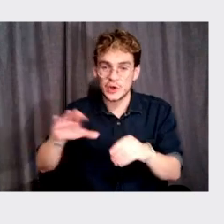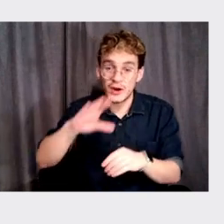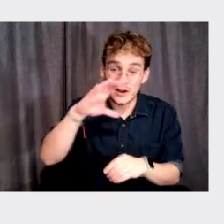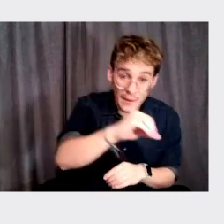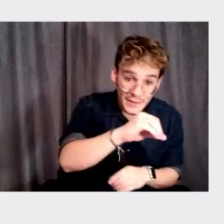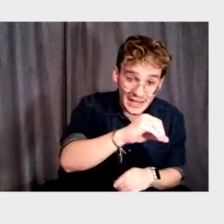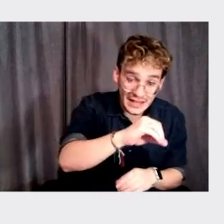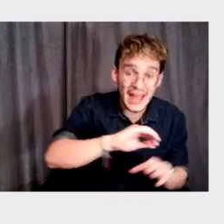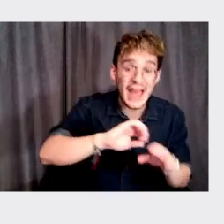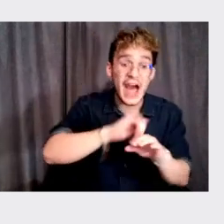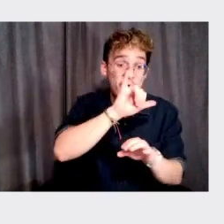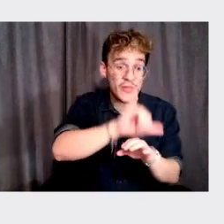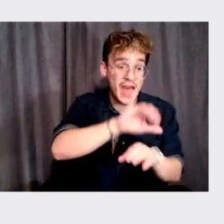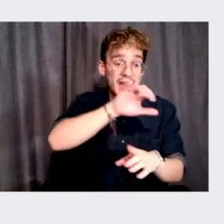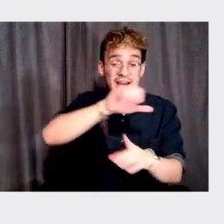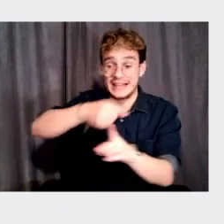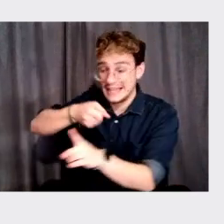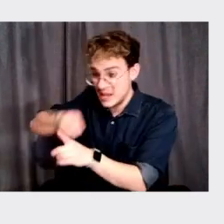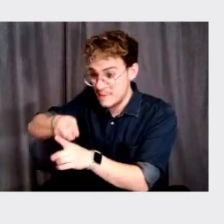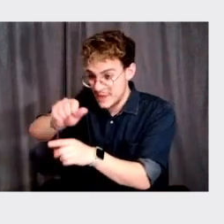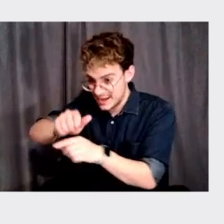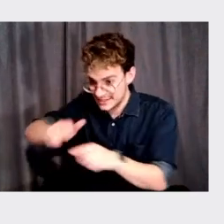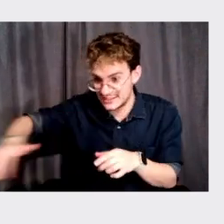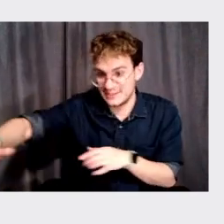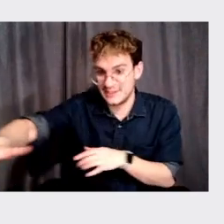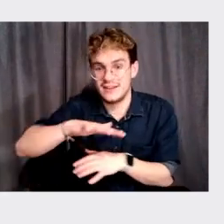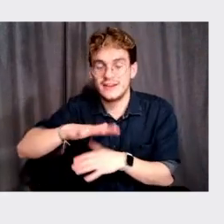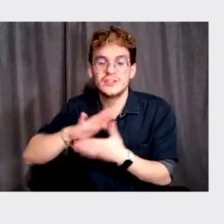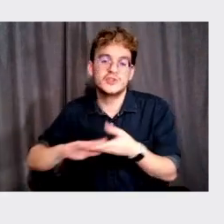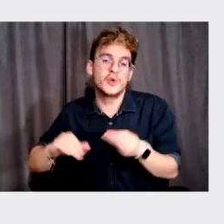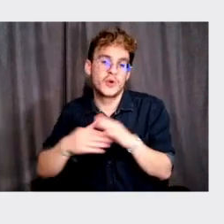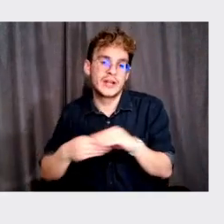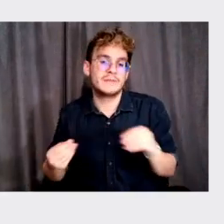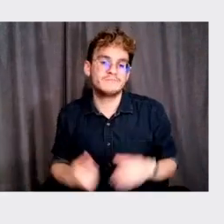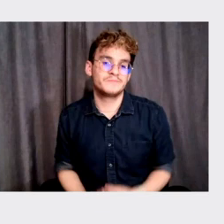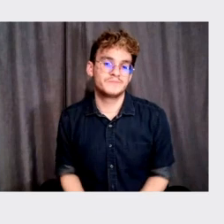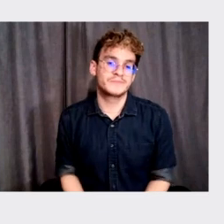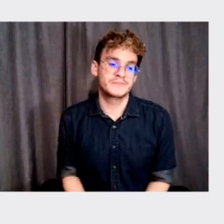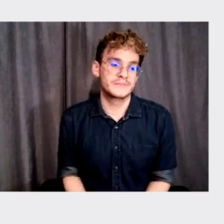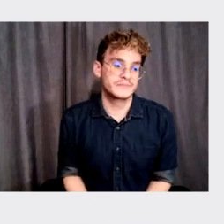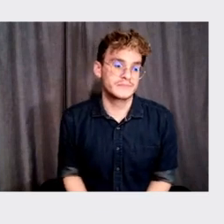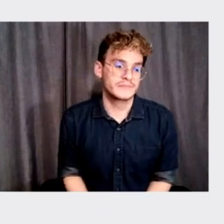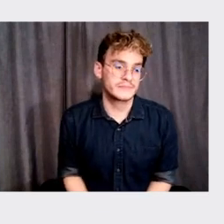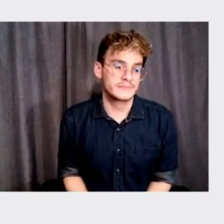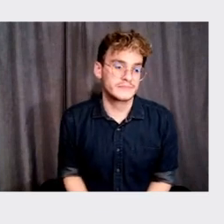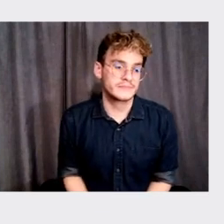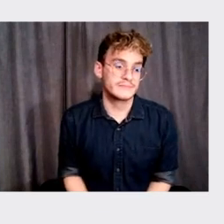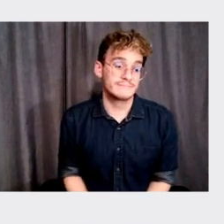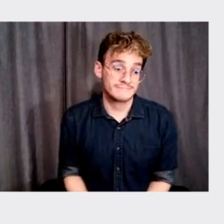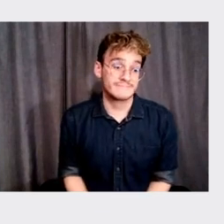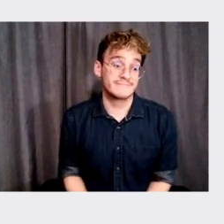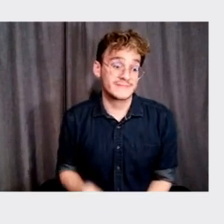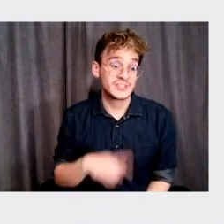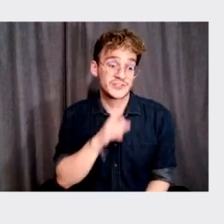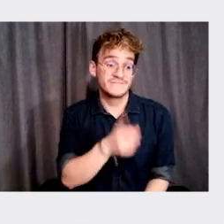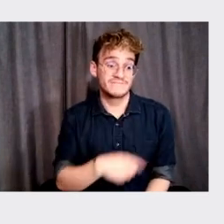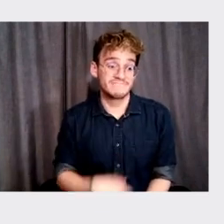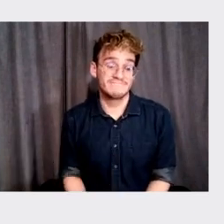and how it impacted, uh, the, the overall story and approach to design. Sure. So,